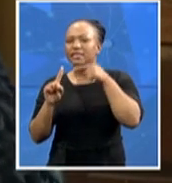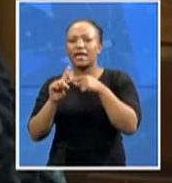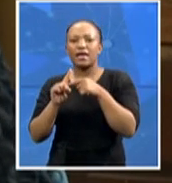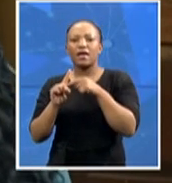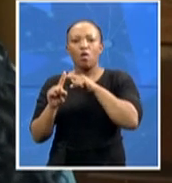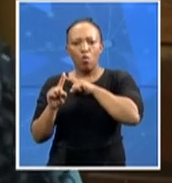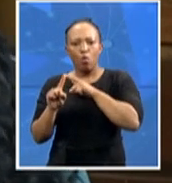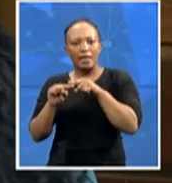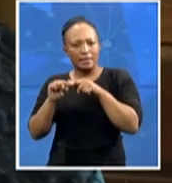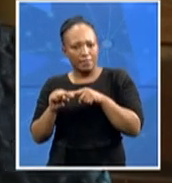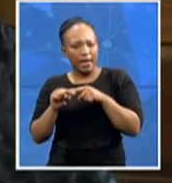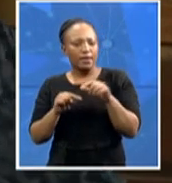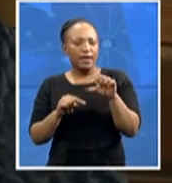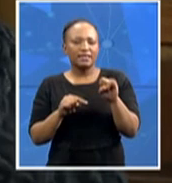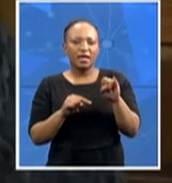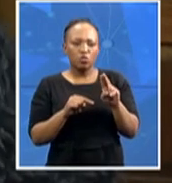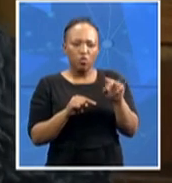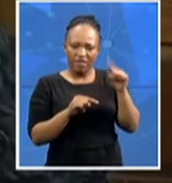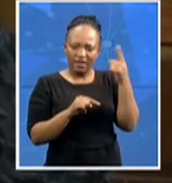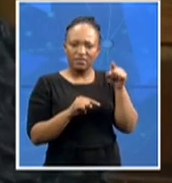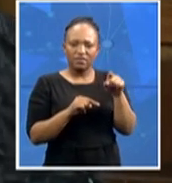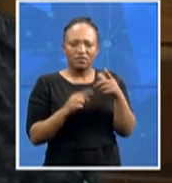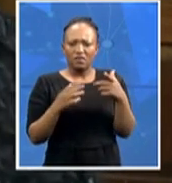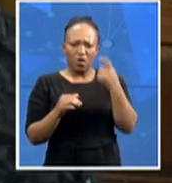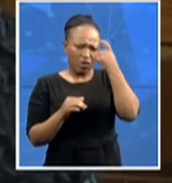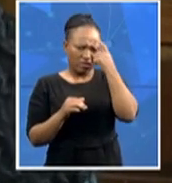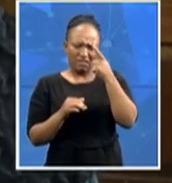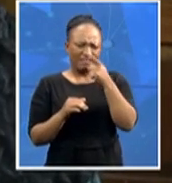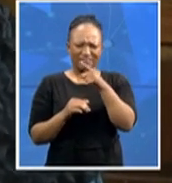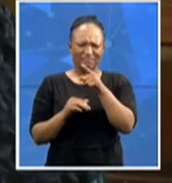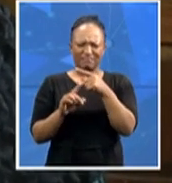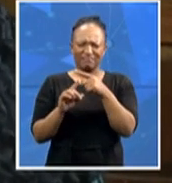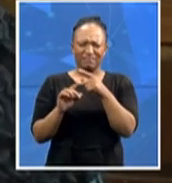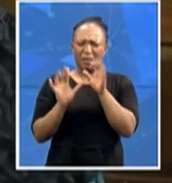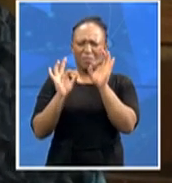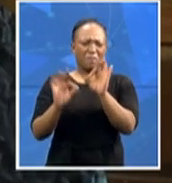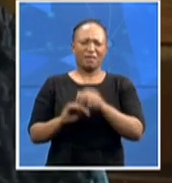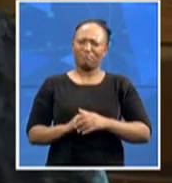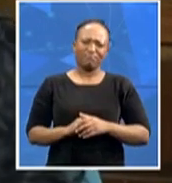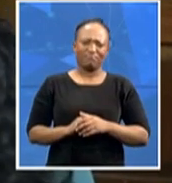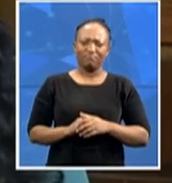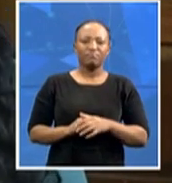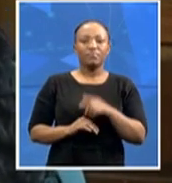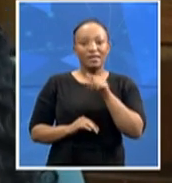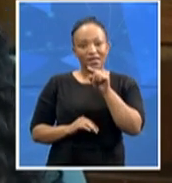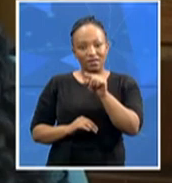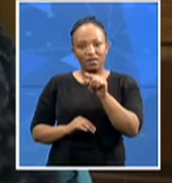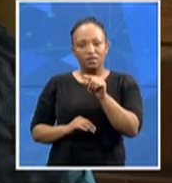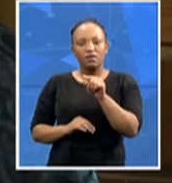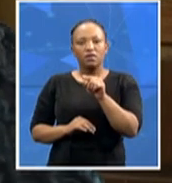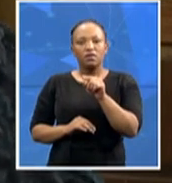We think that this is improper, and we think that actually it could essentially form undue political